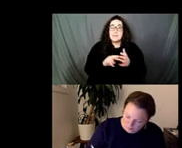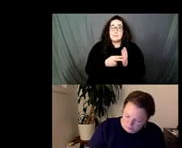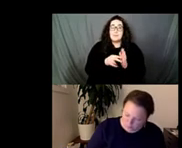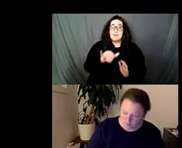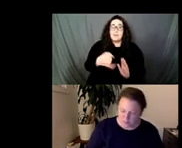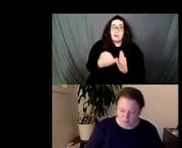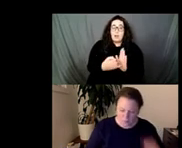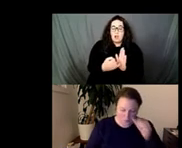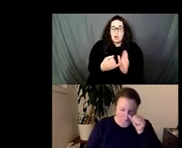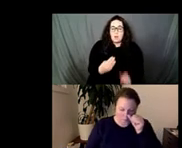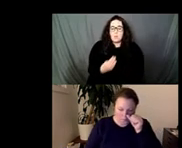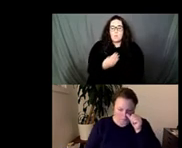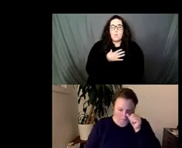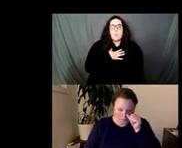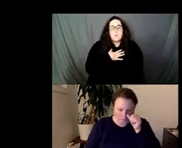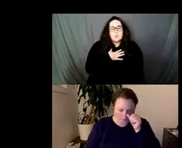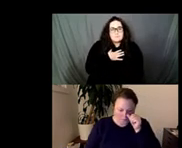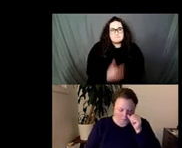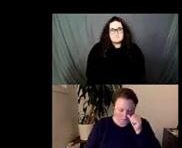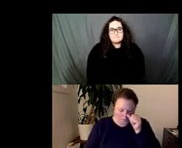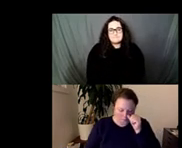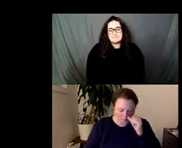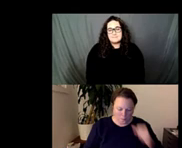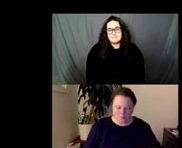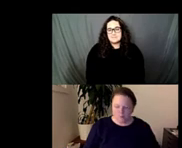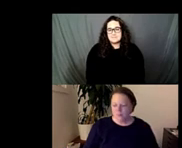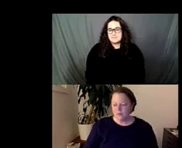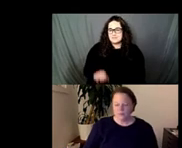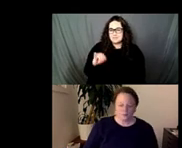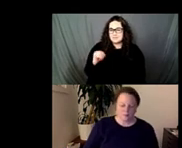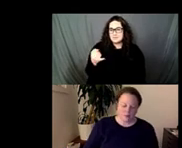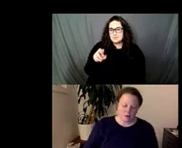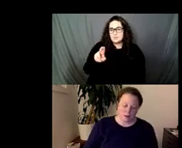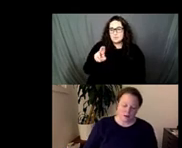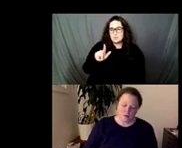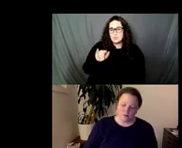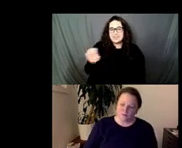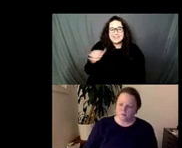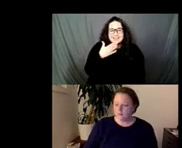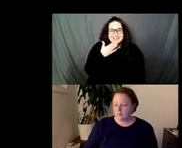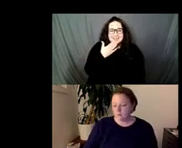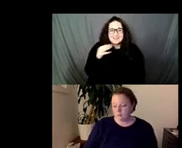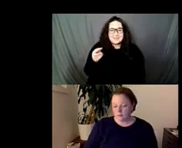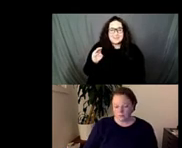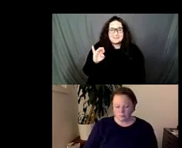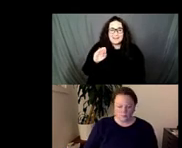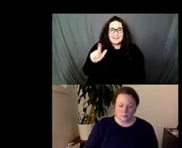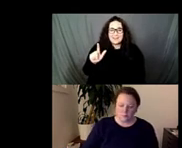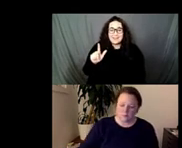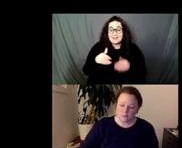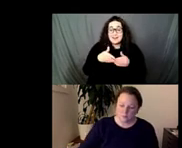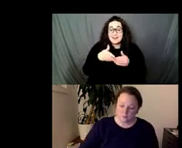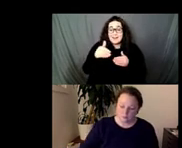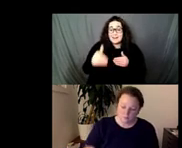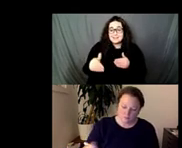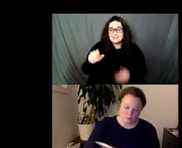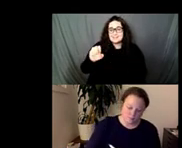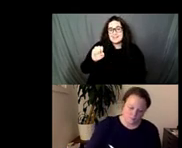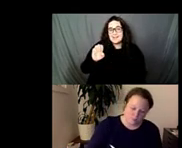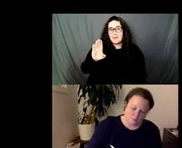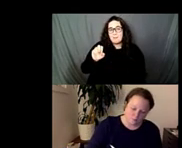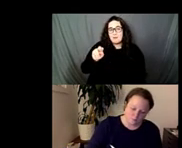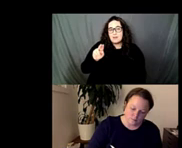all the good ways thank you thanks Michael so next we're going to hear from um ebony